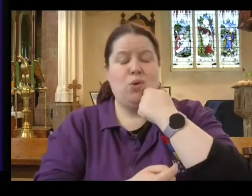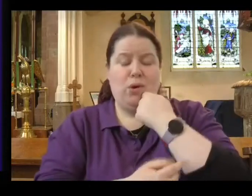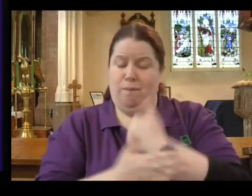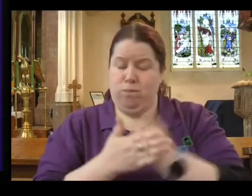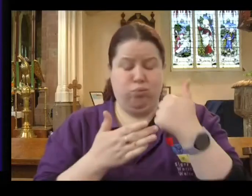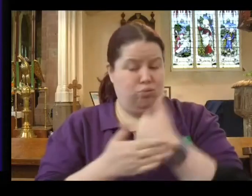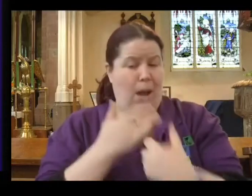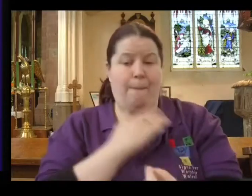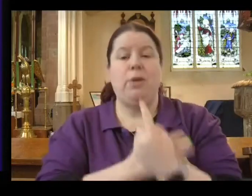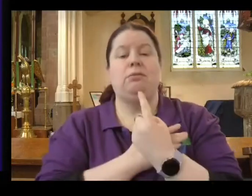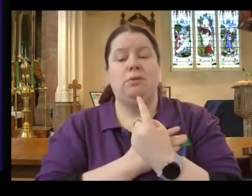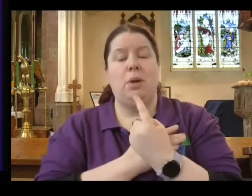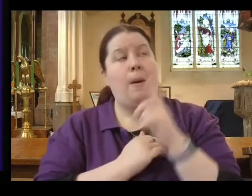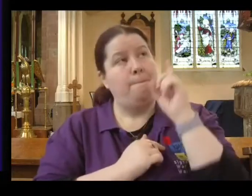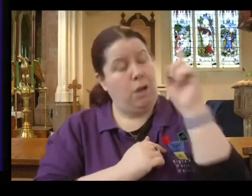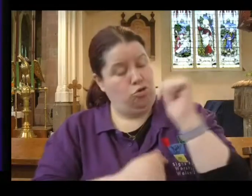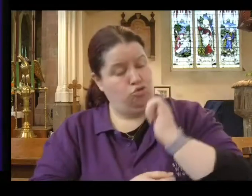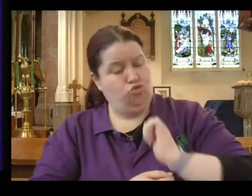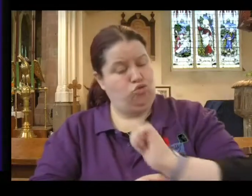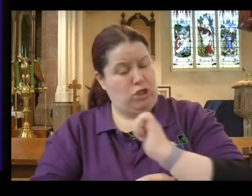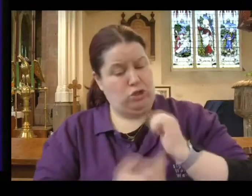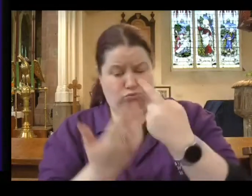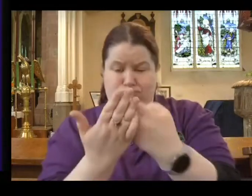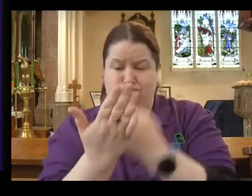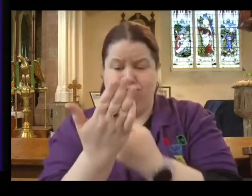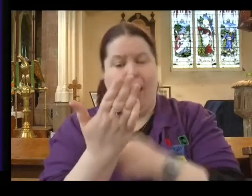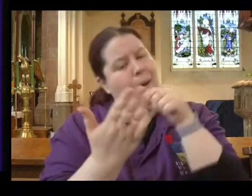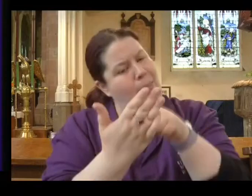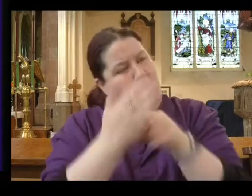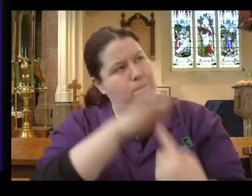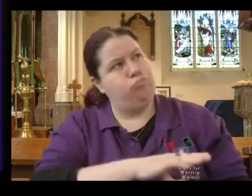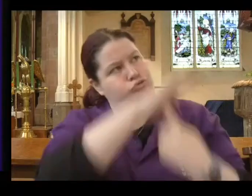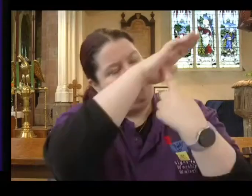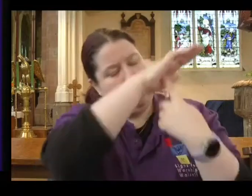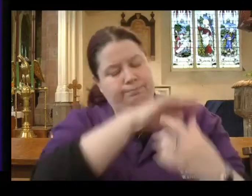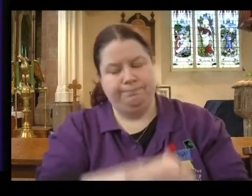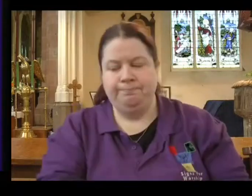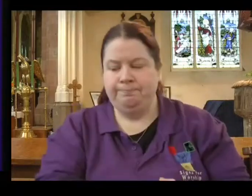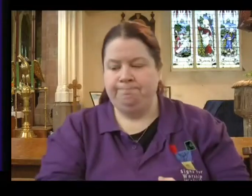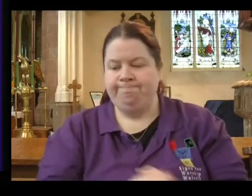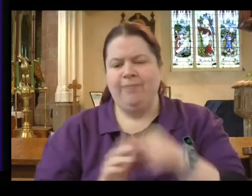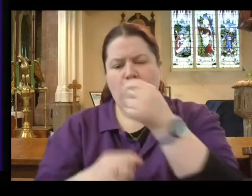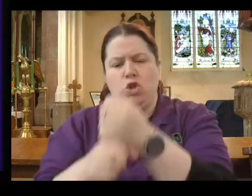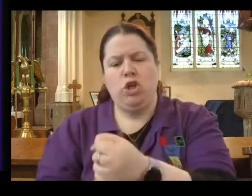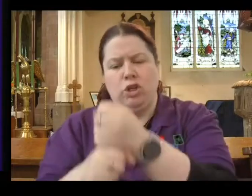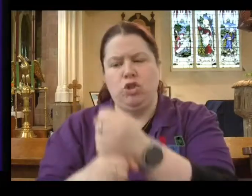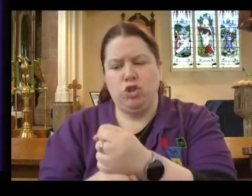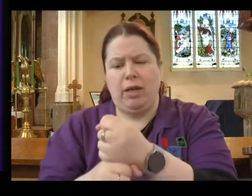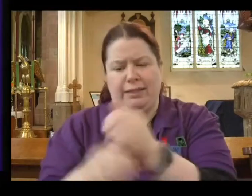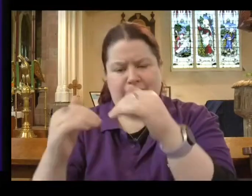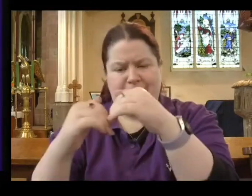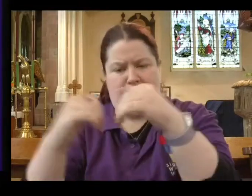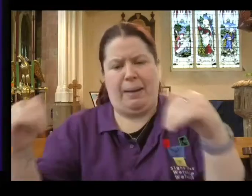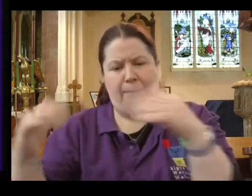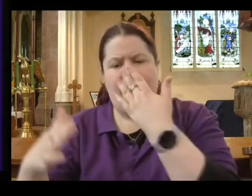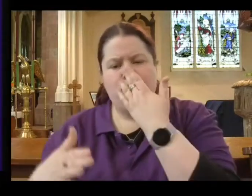Their Christian principles, though, had to come first. And the church in Thyatira seems to be being split by false